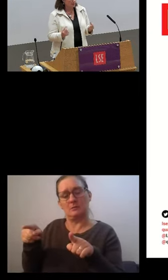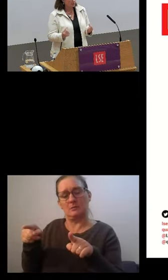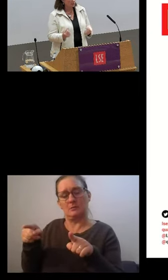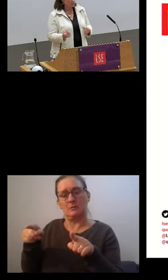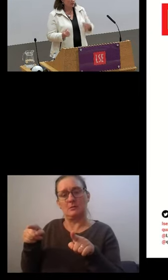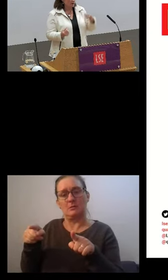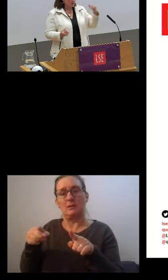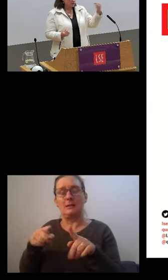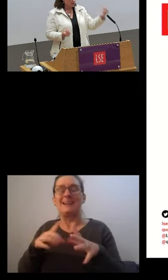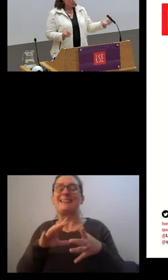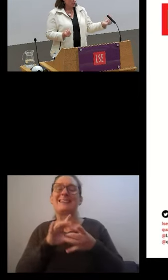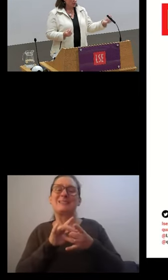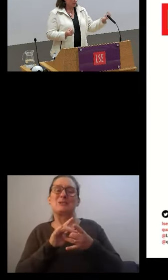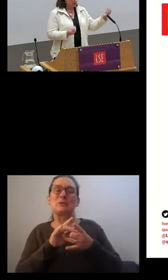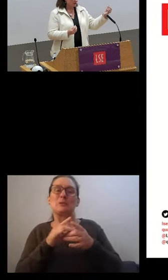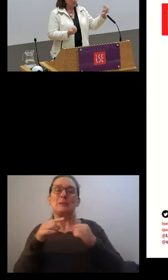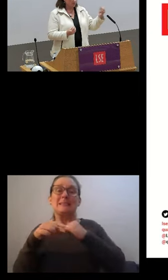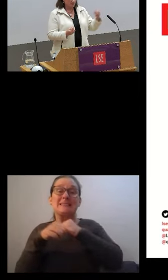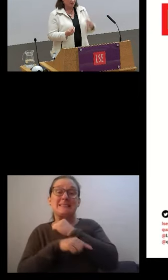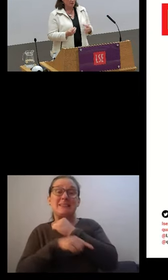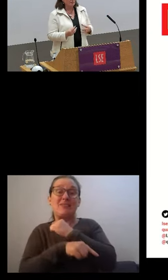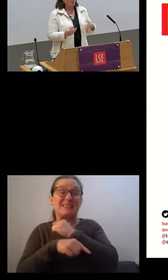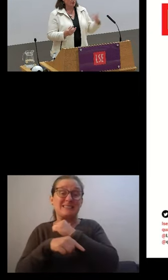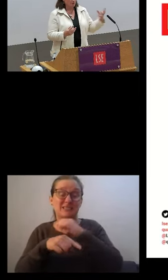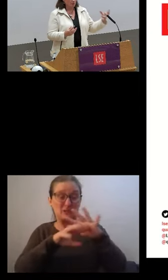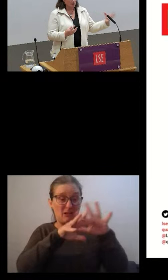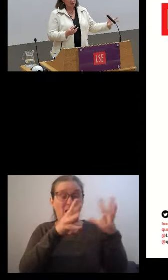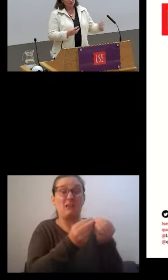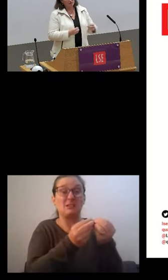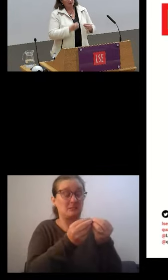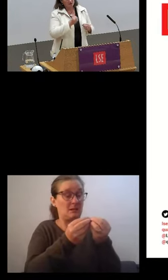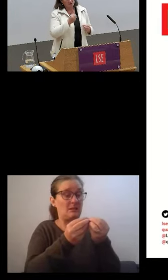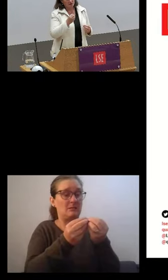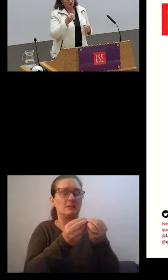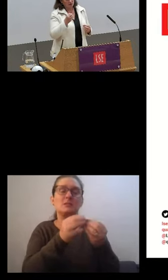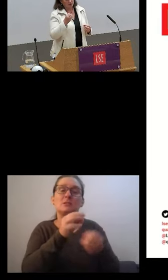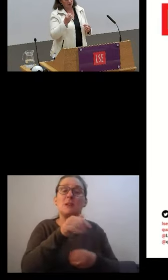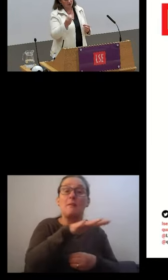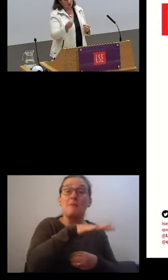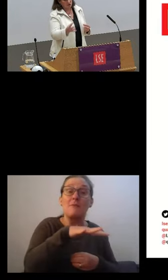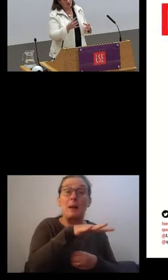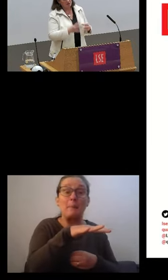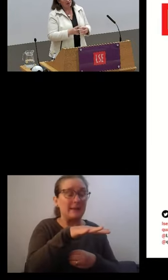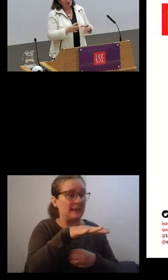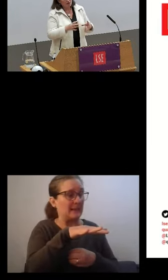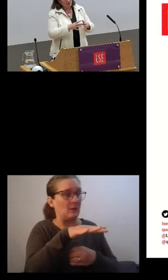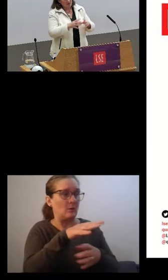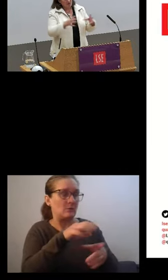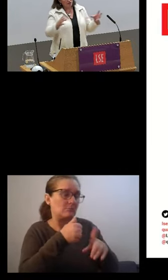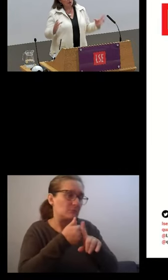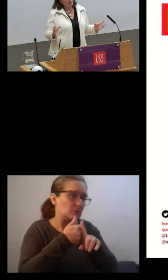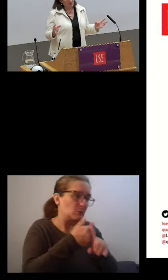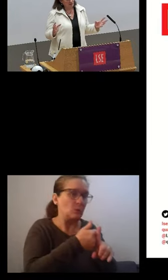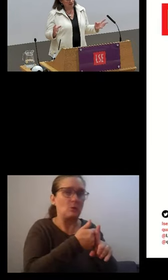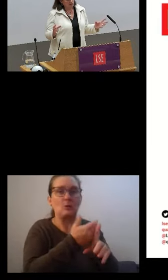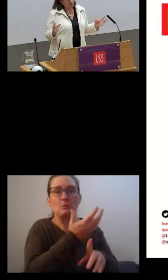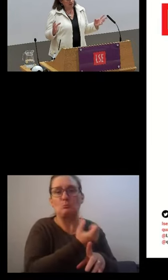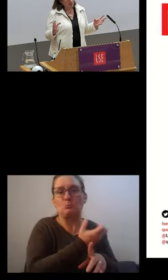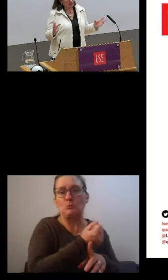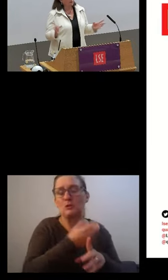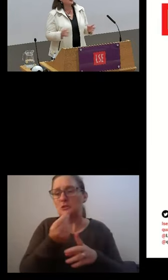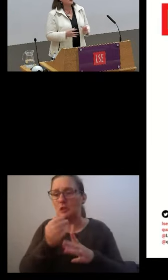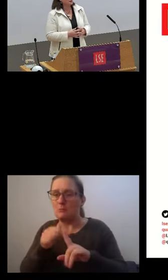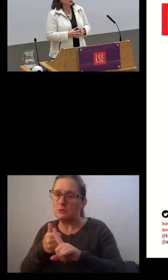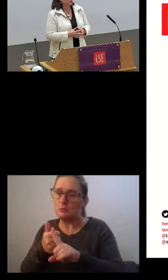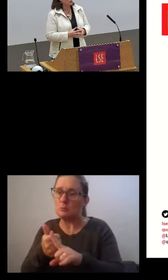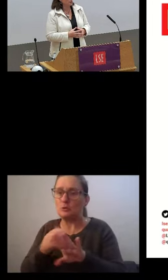sense is at the moment that we support some families with wage benefits, others with training, but these issues aren't necessarily